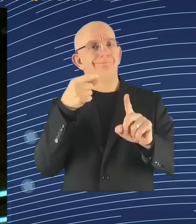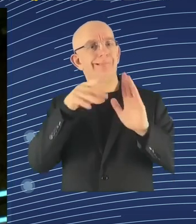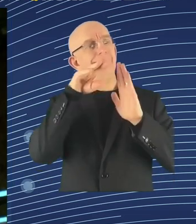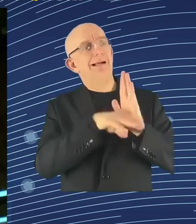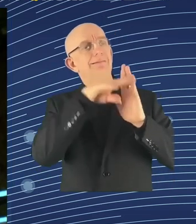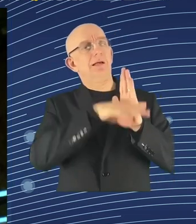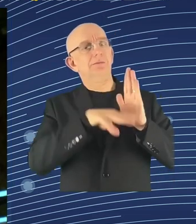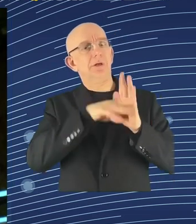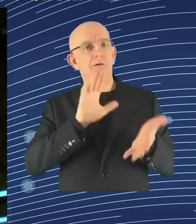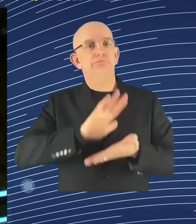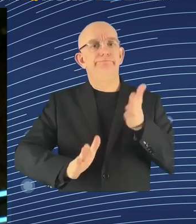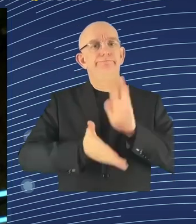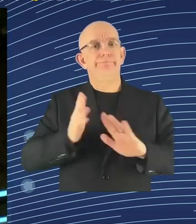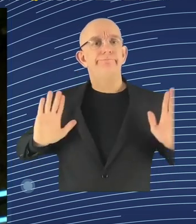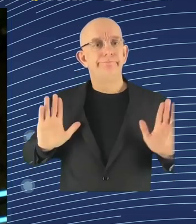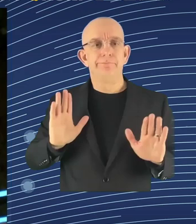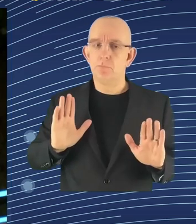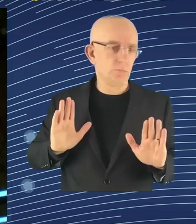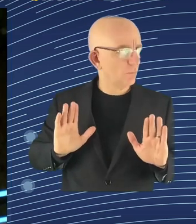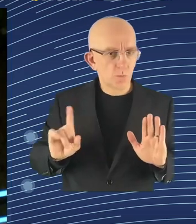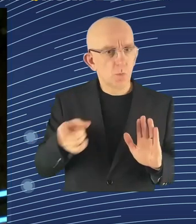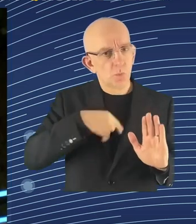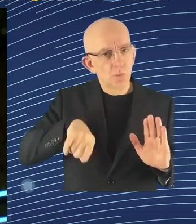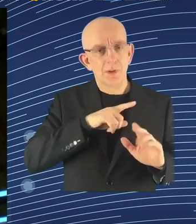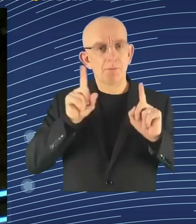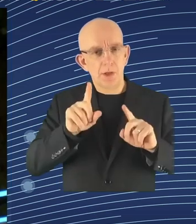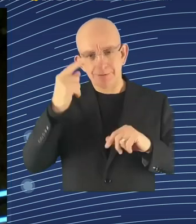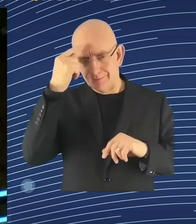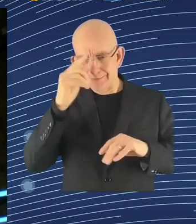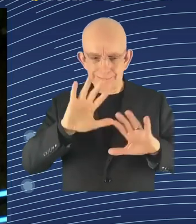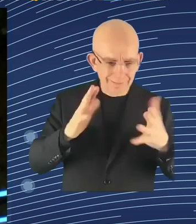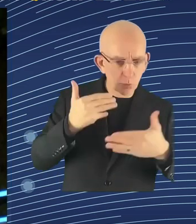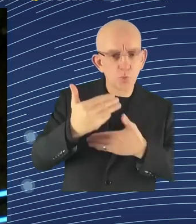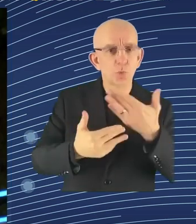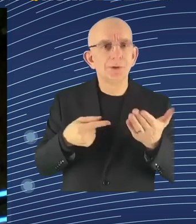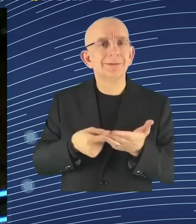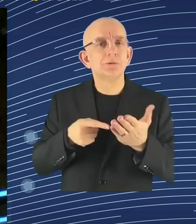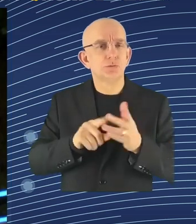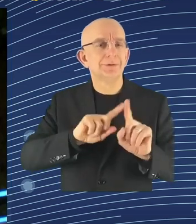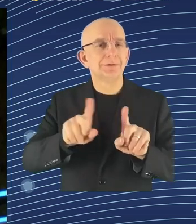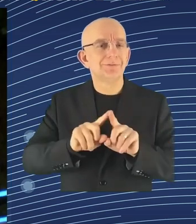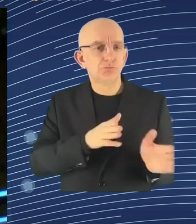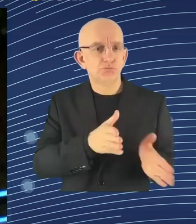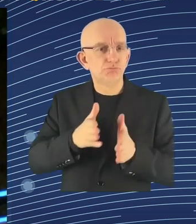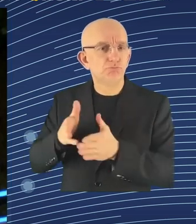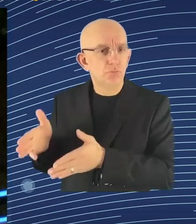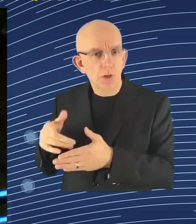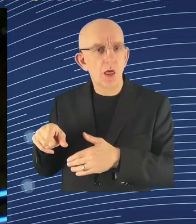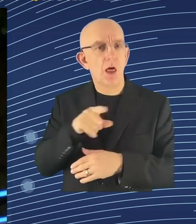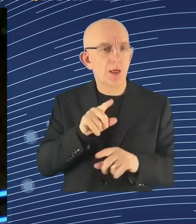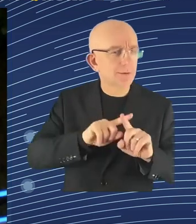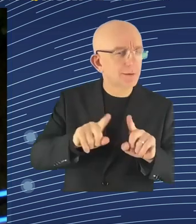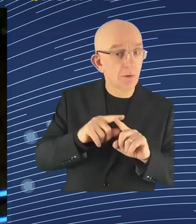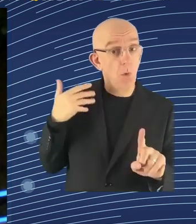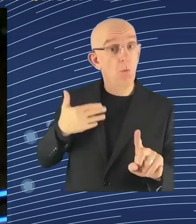startups and developments also, especially also related to AI in Europe. So it's not just, there's a bit the image.